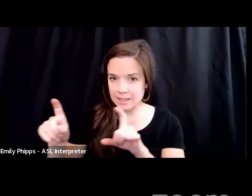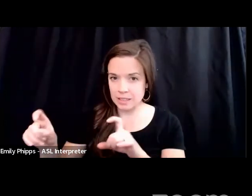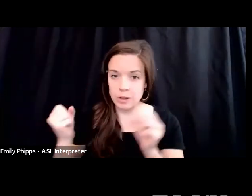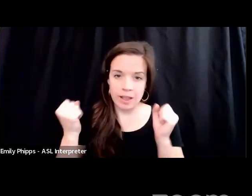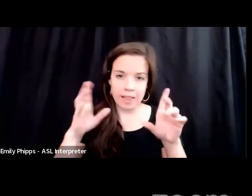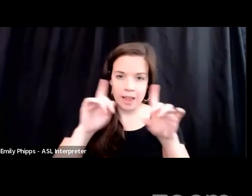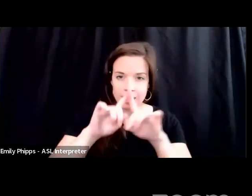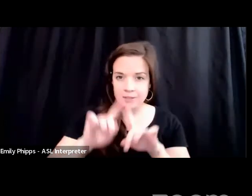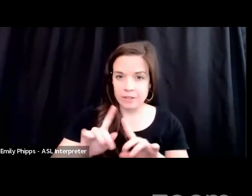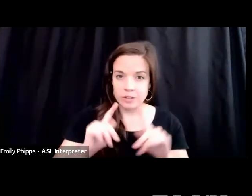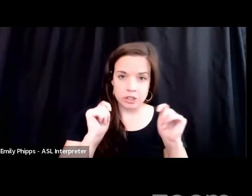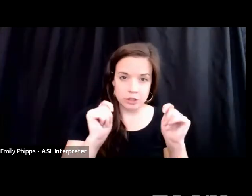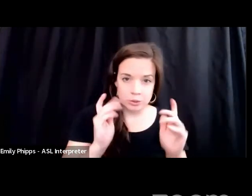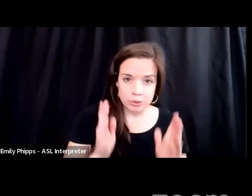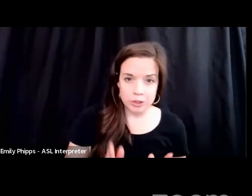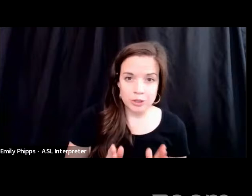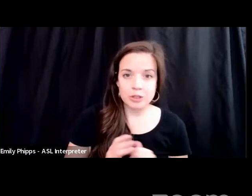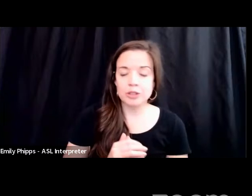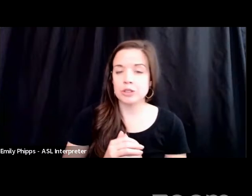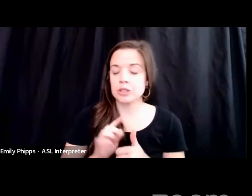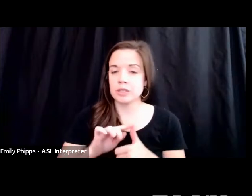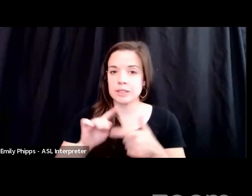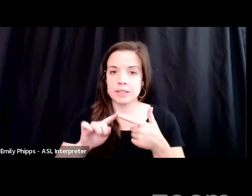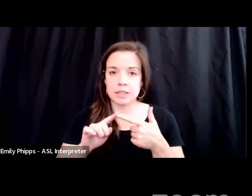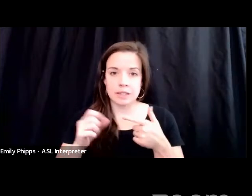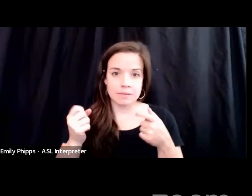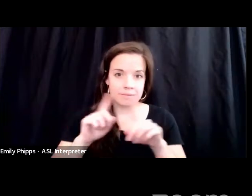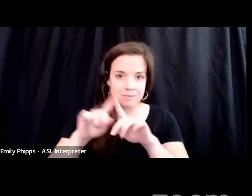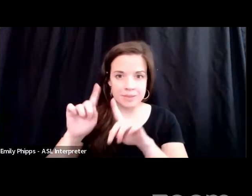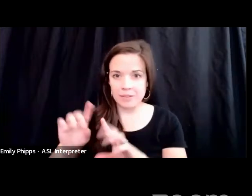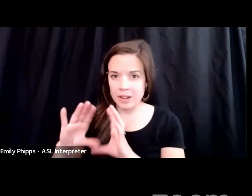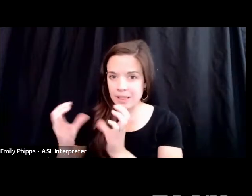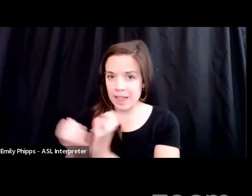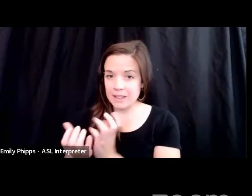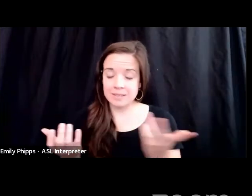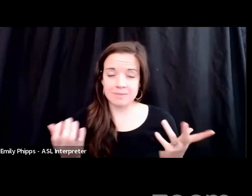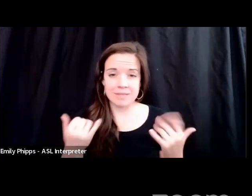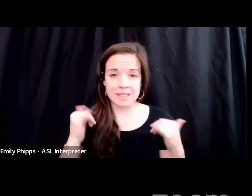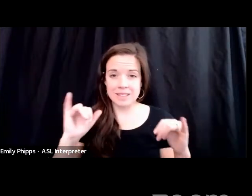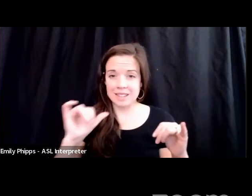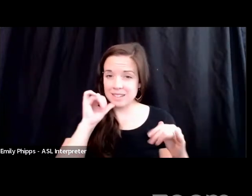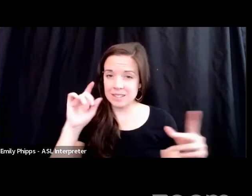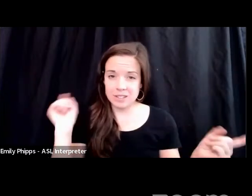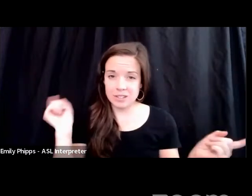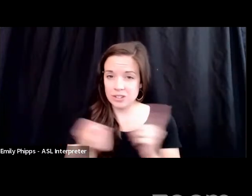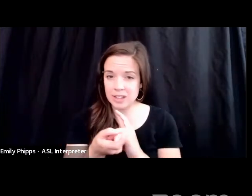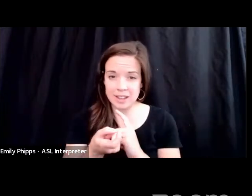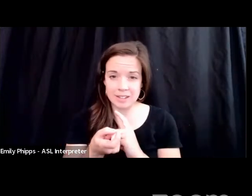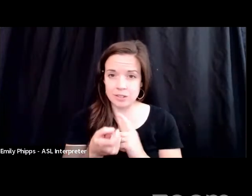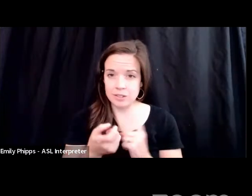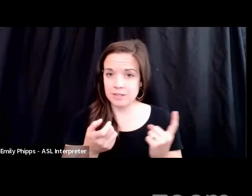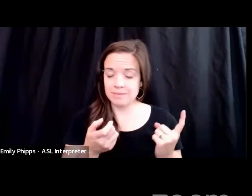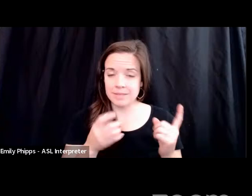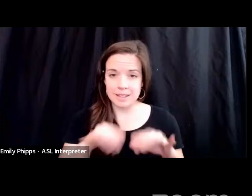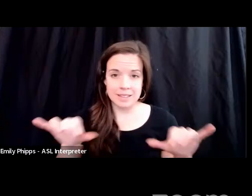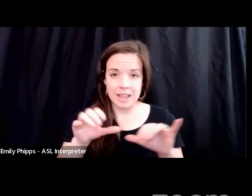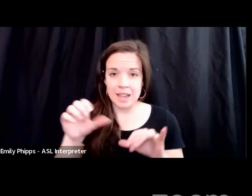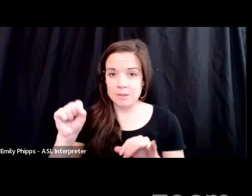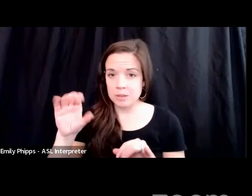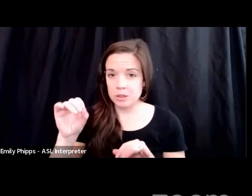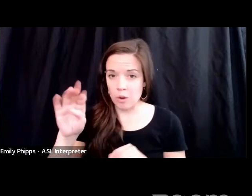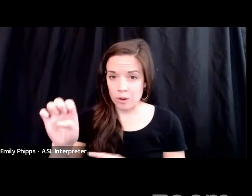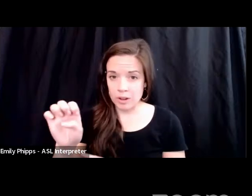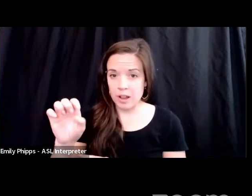tutors. I took a lot of different classes, and it really didn't make a substantive difference. I got the same score on my